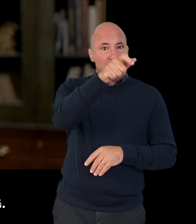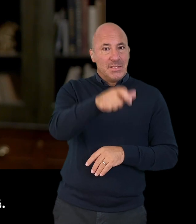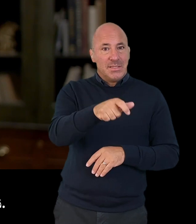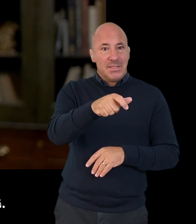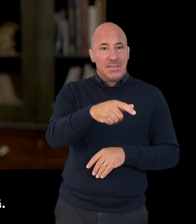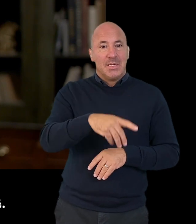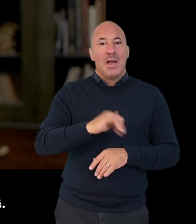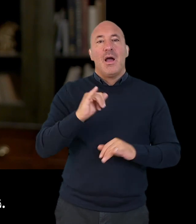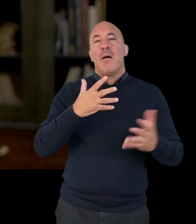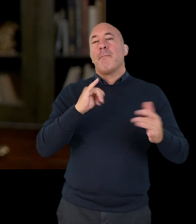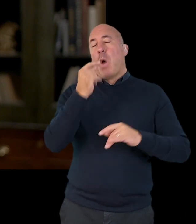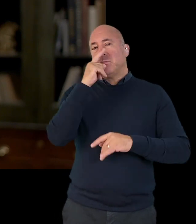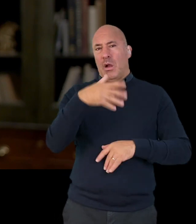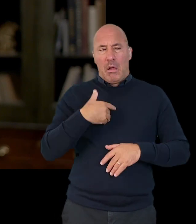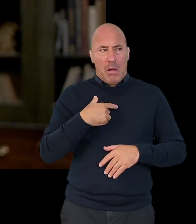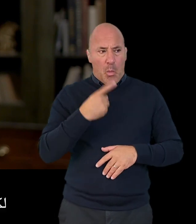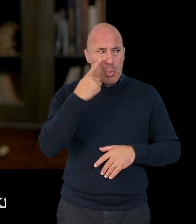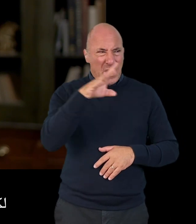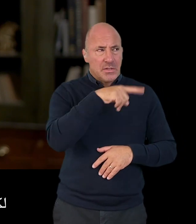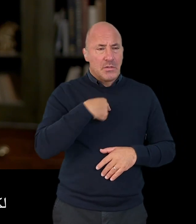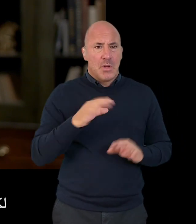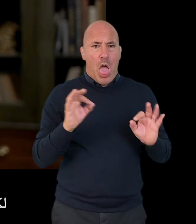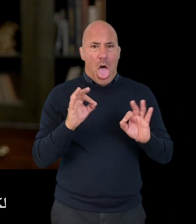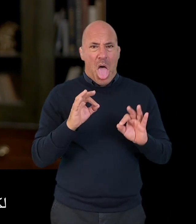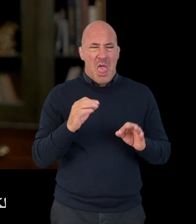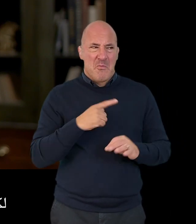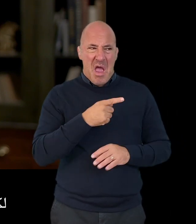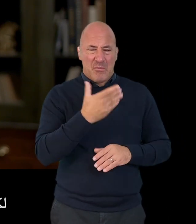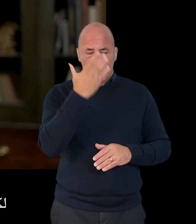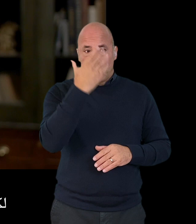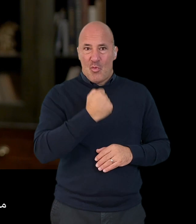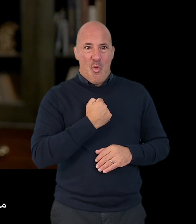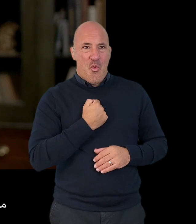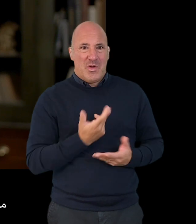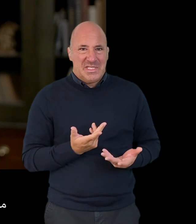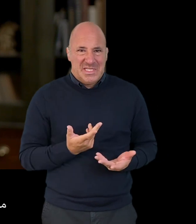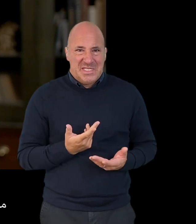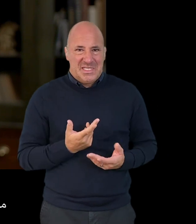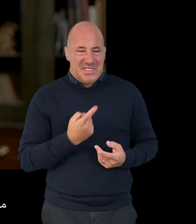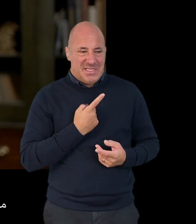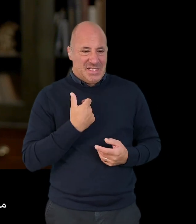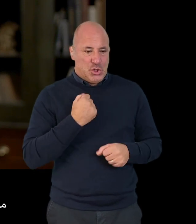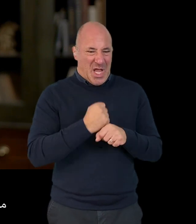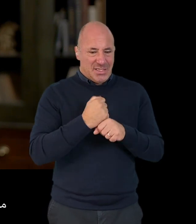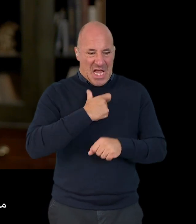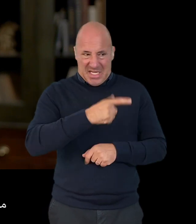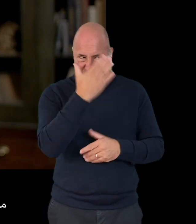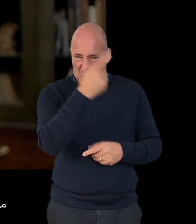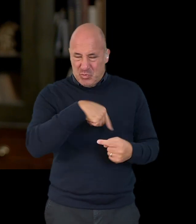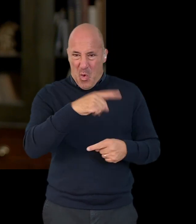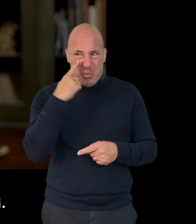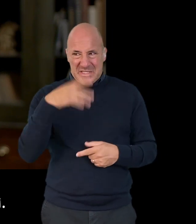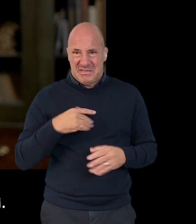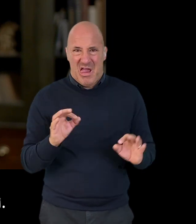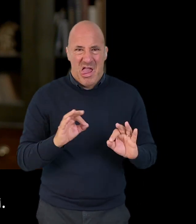particularly important, but there might not be any witnesses in your case who know enough about you or anything about you